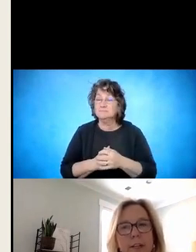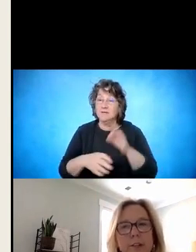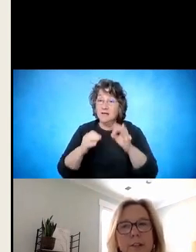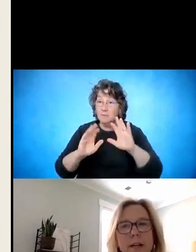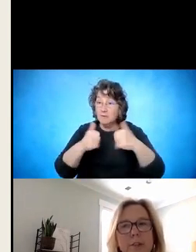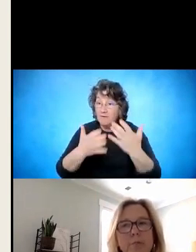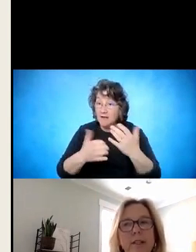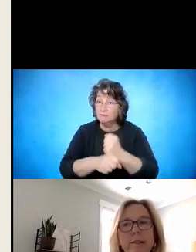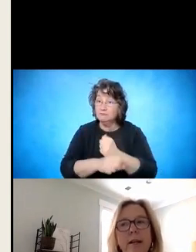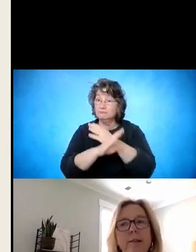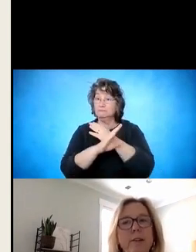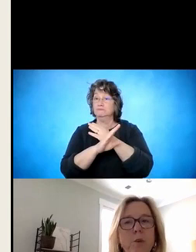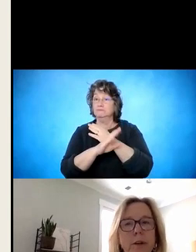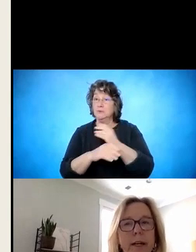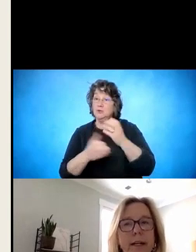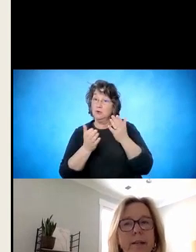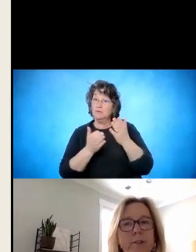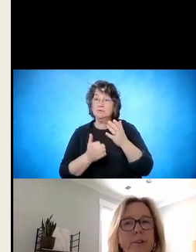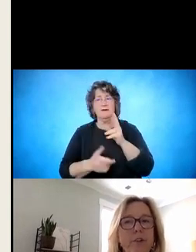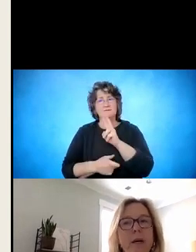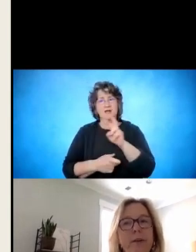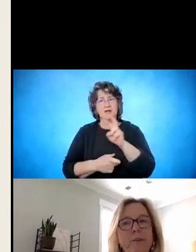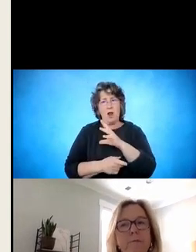I'll see